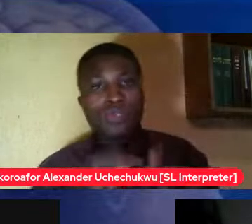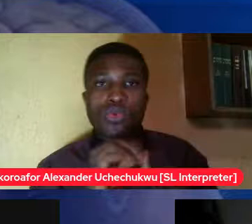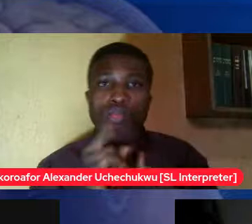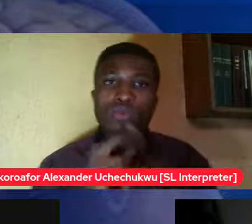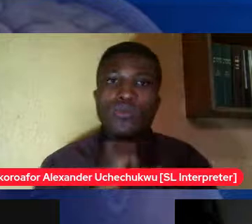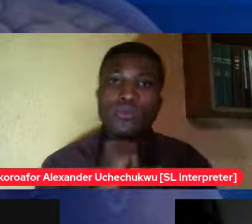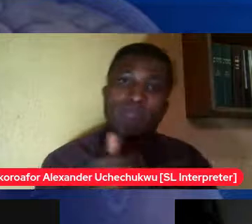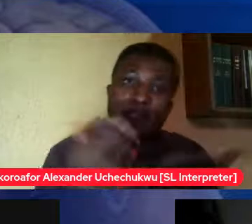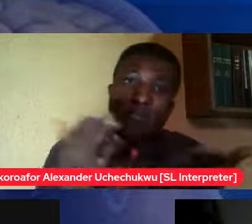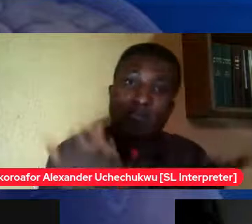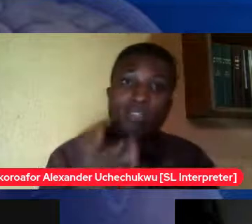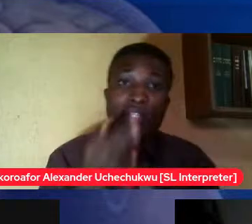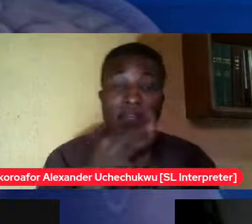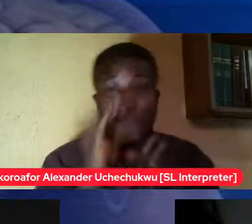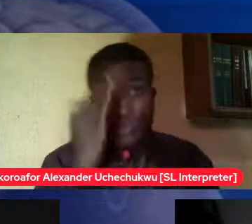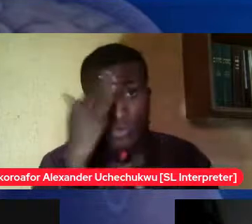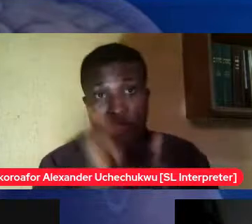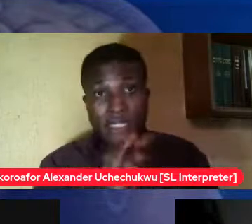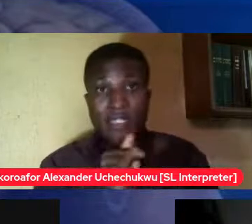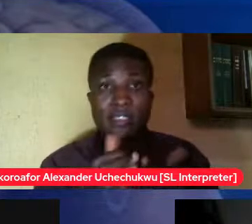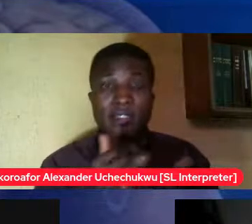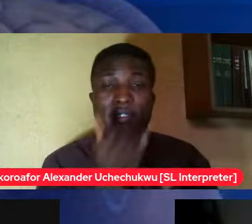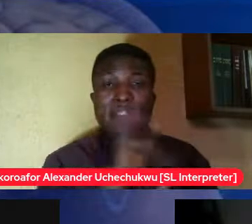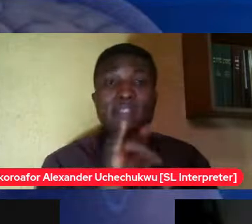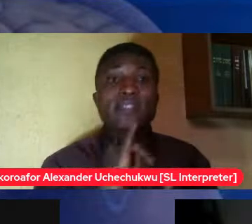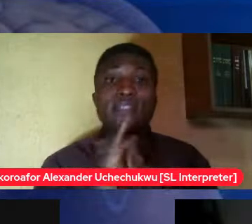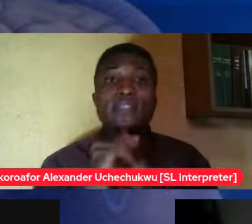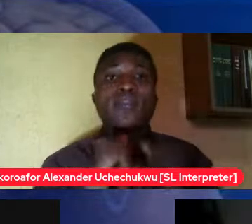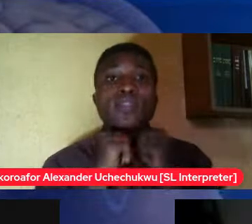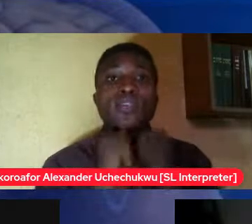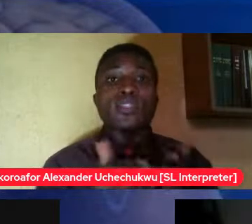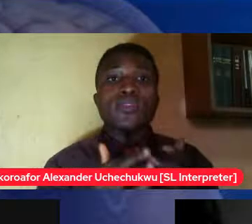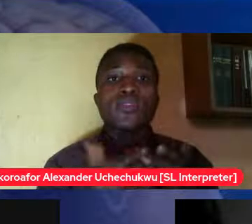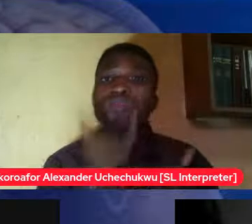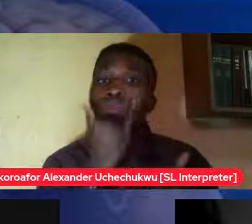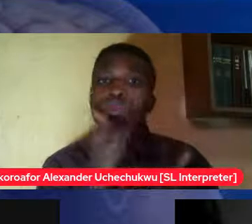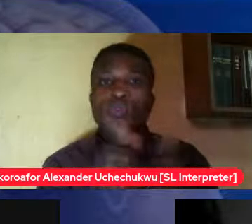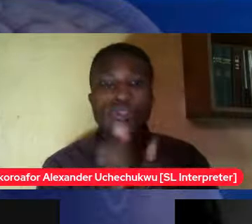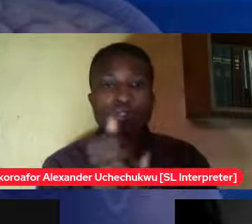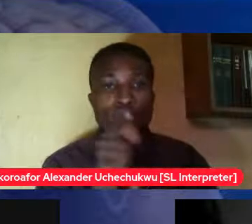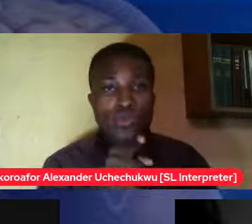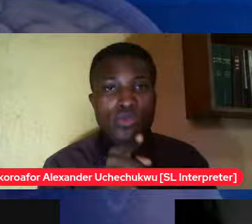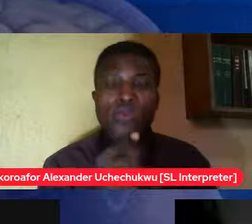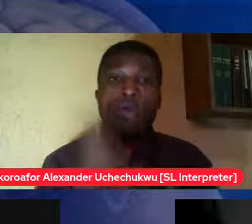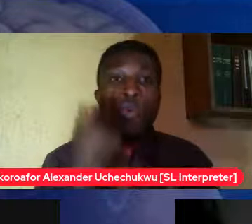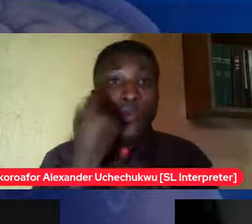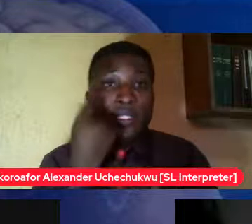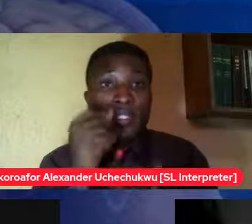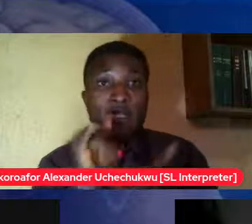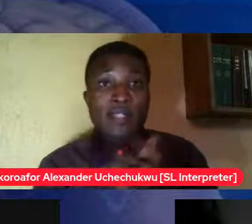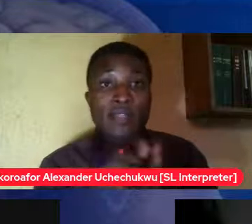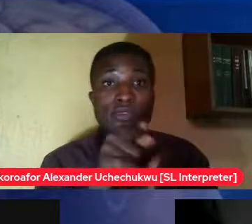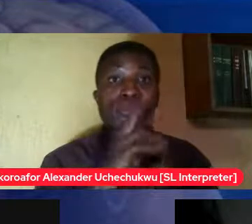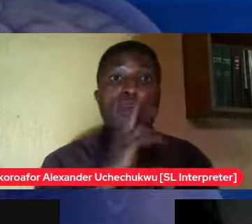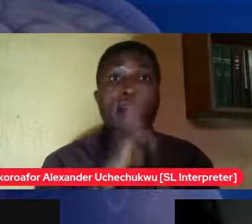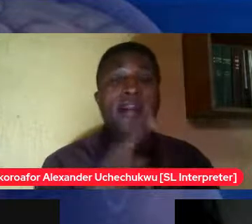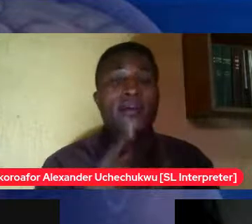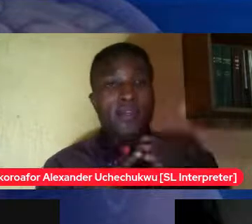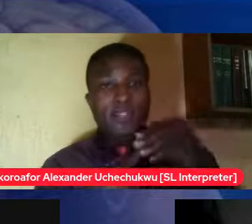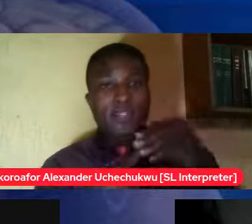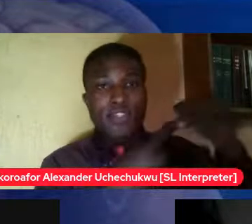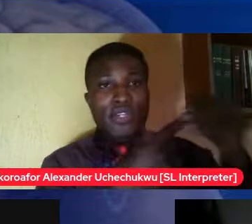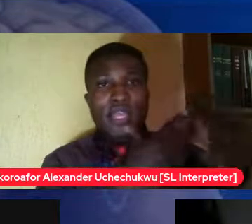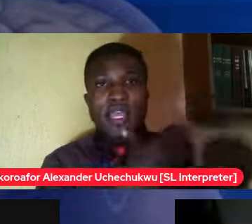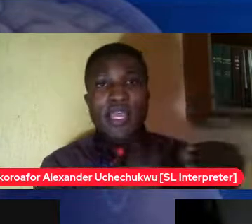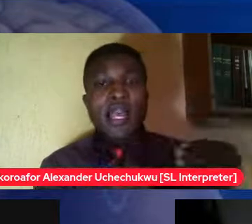choose to reject you or act like they are doing you a favor it's on them understand that one you are special and secondly if it's so hard